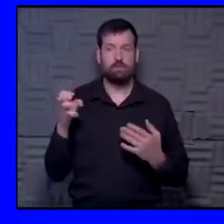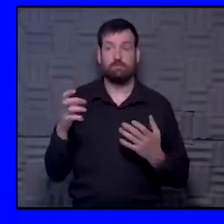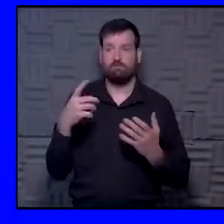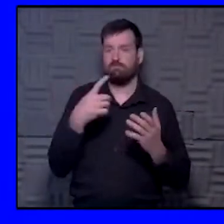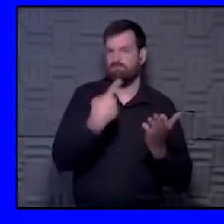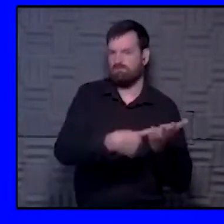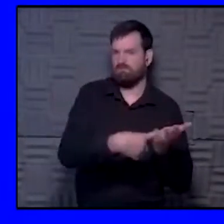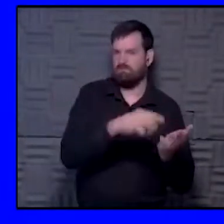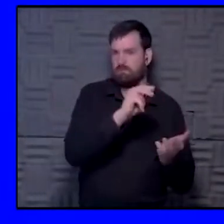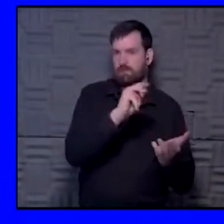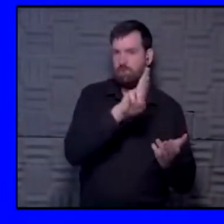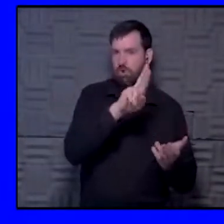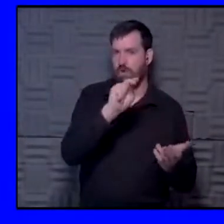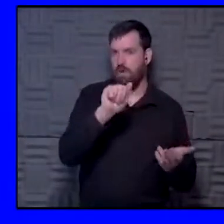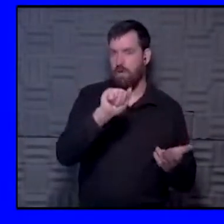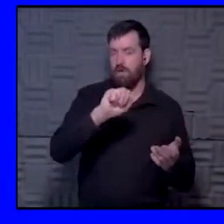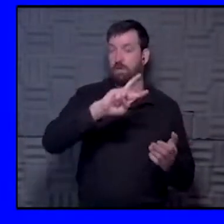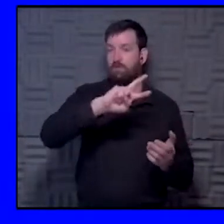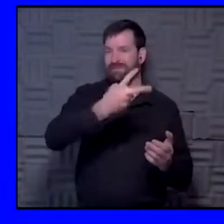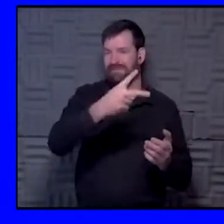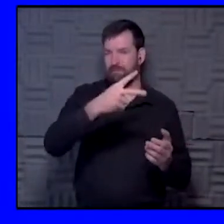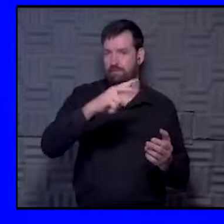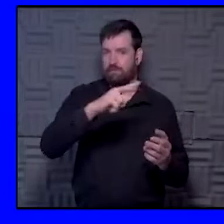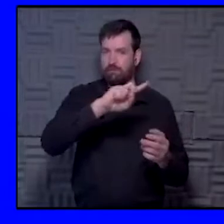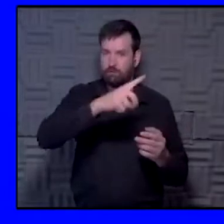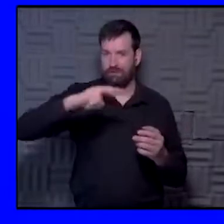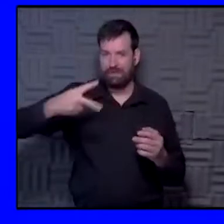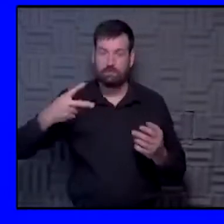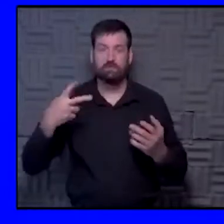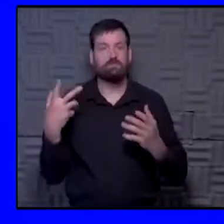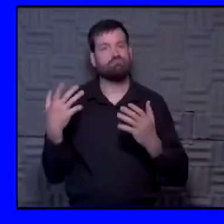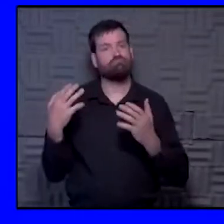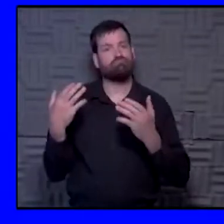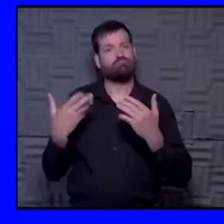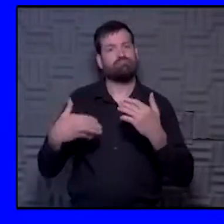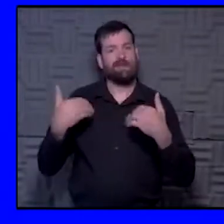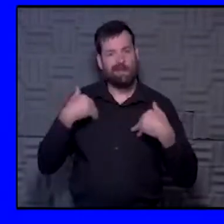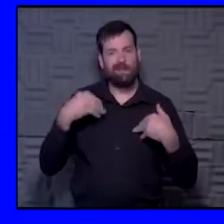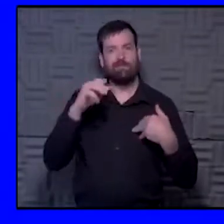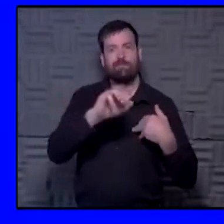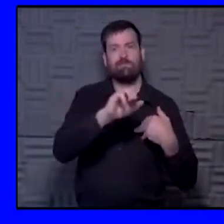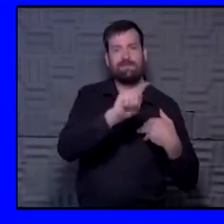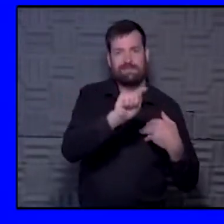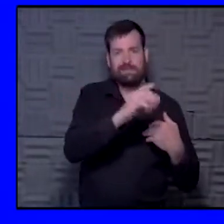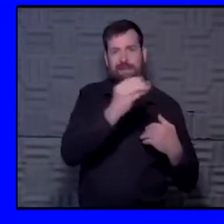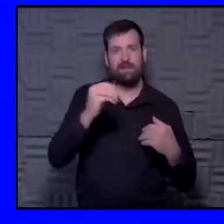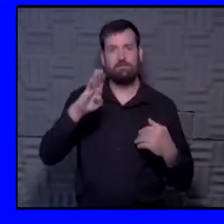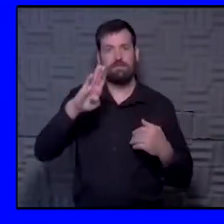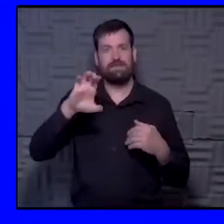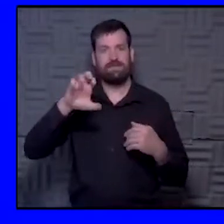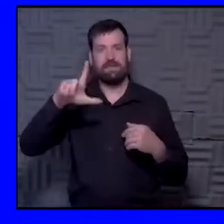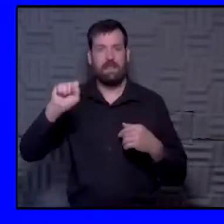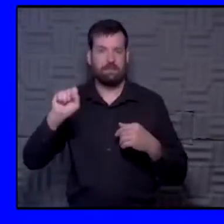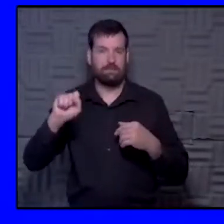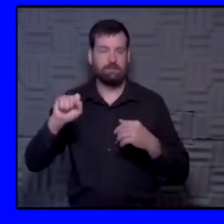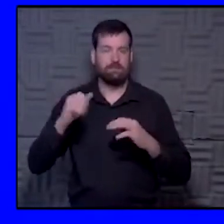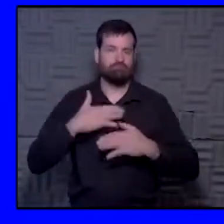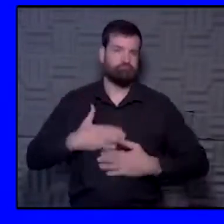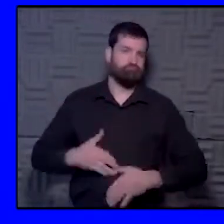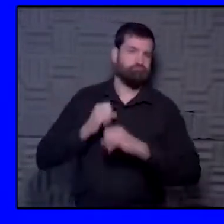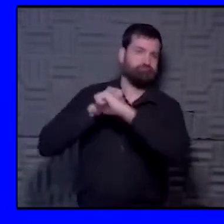talking about the mRNA and the two-dose series, you do start to build that immunity with the B cells and T cells, antibody responses,